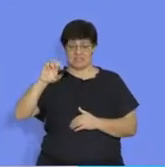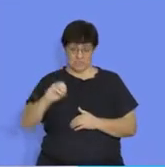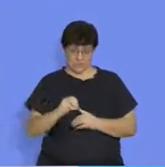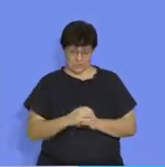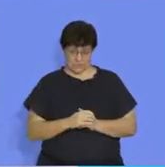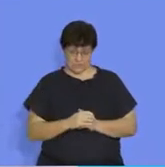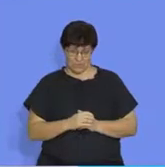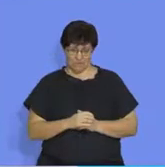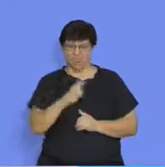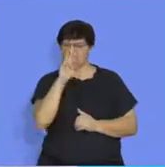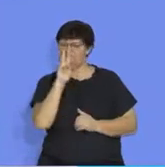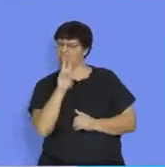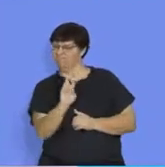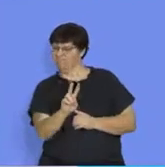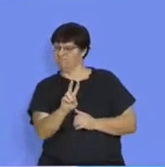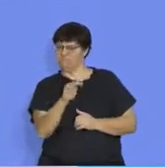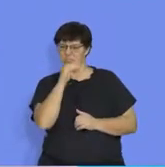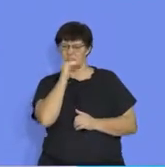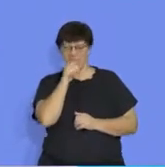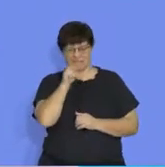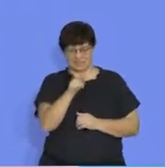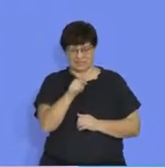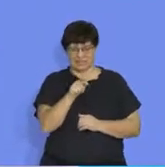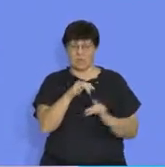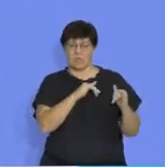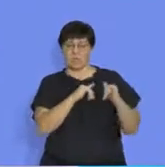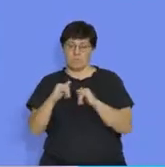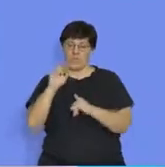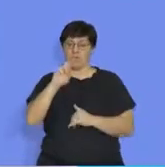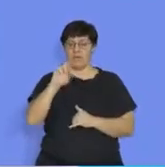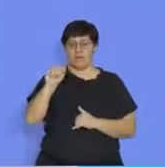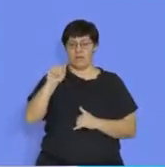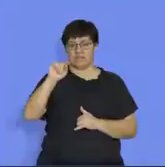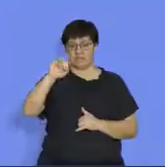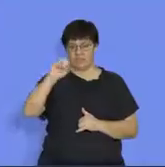Let's look at the board to see the definition of a common ratio.